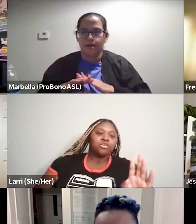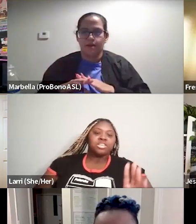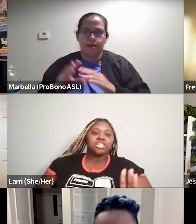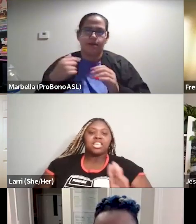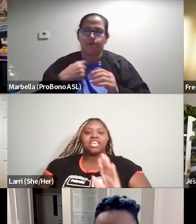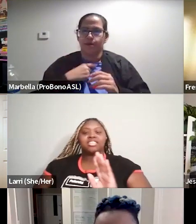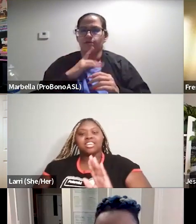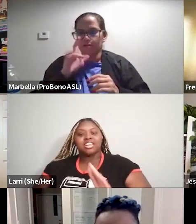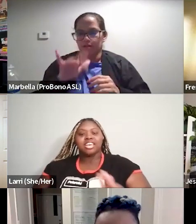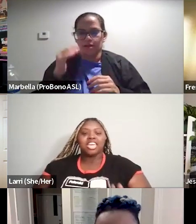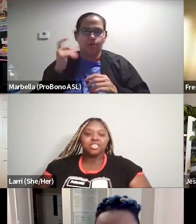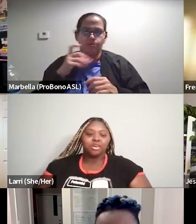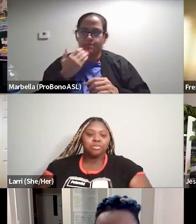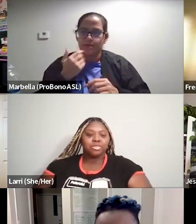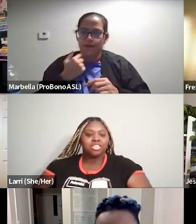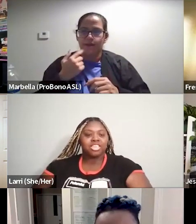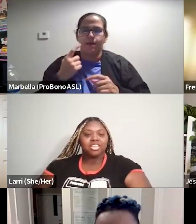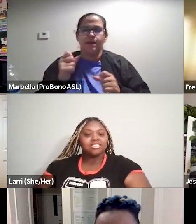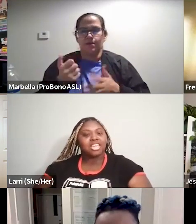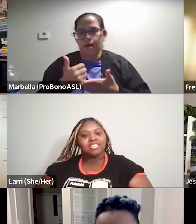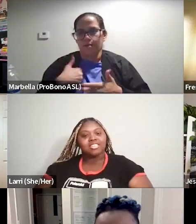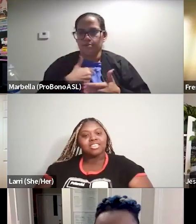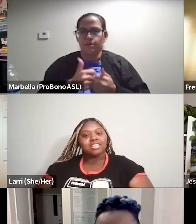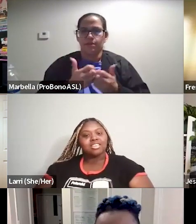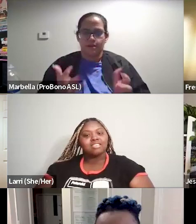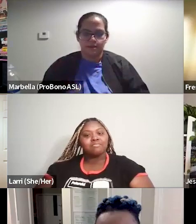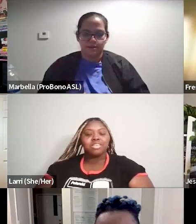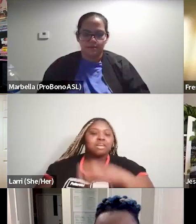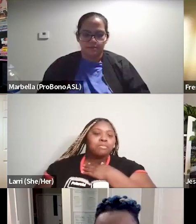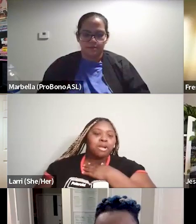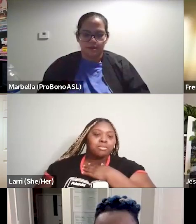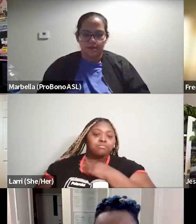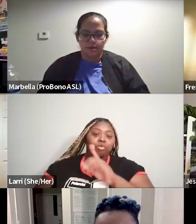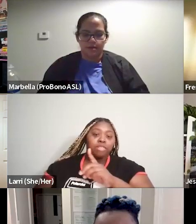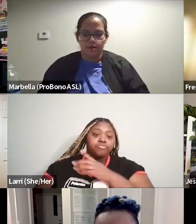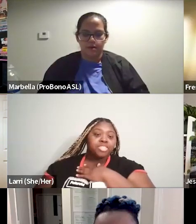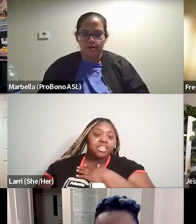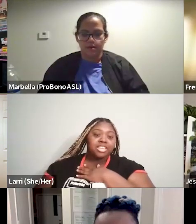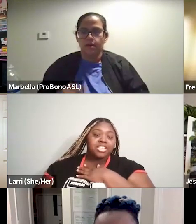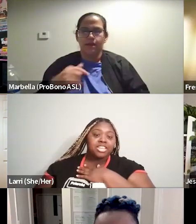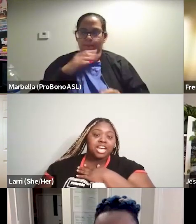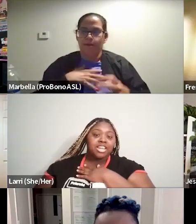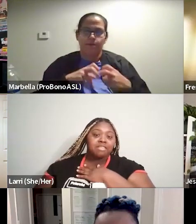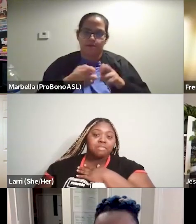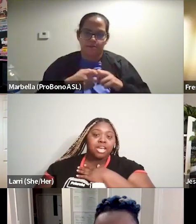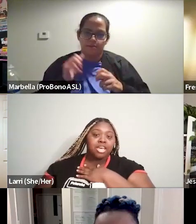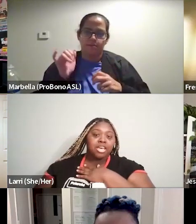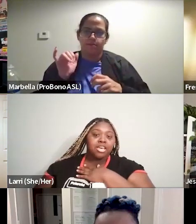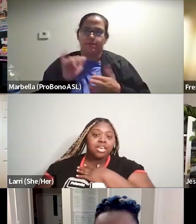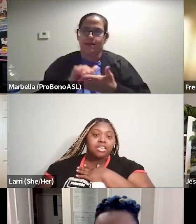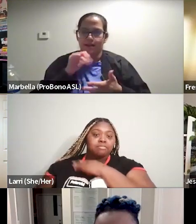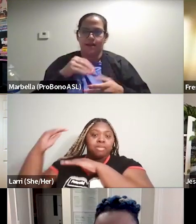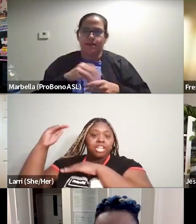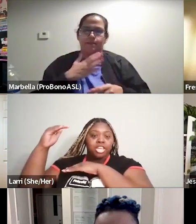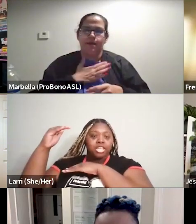we don't really know what we should say and dah, dah, dah, dah. Can you help us with the thing? And it's like, I, it's not my problem. One, that is actually not in my,